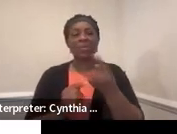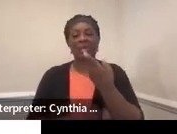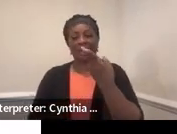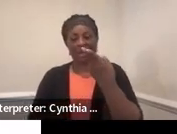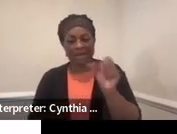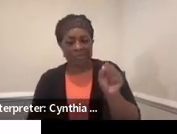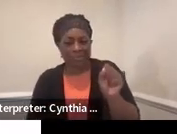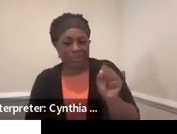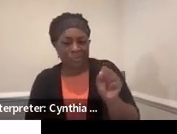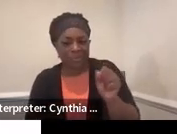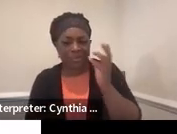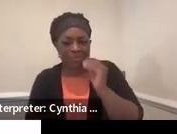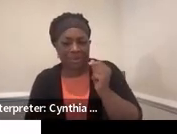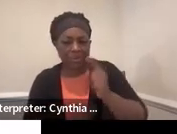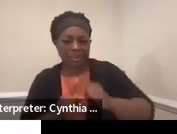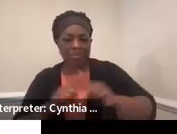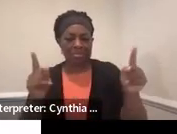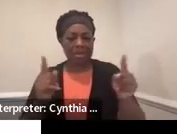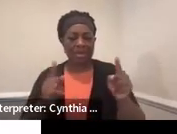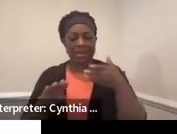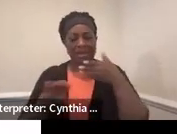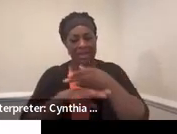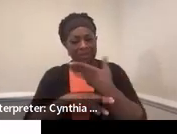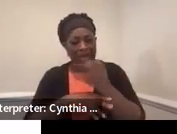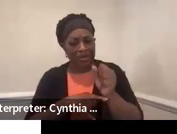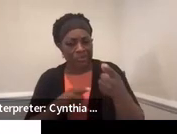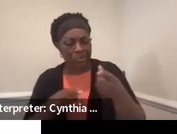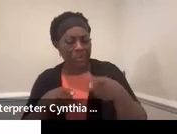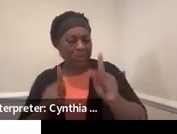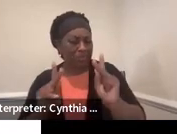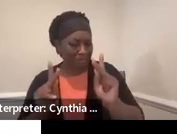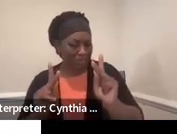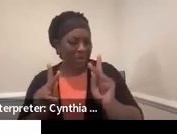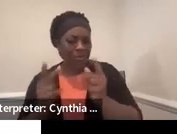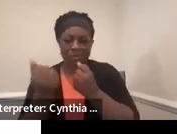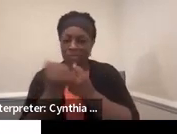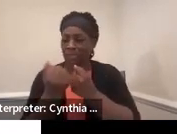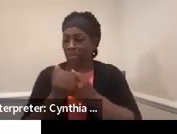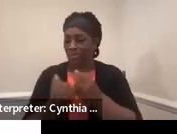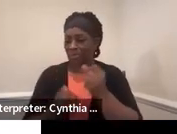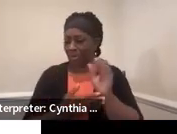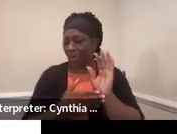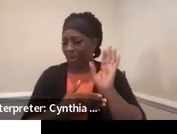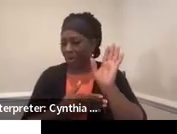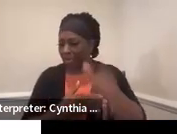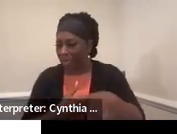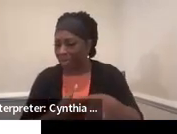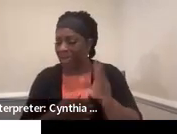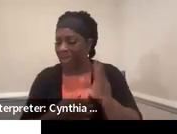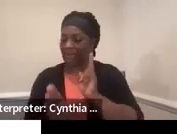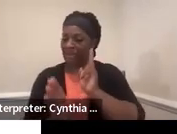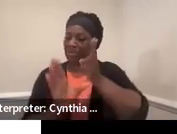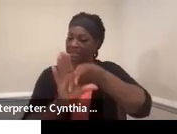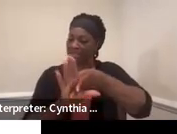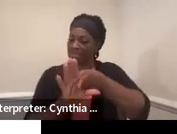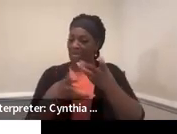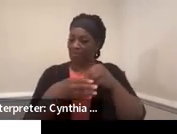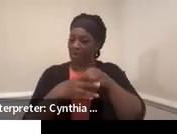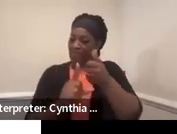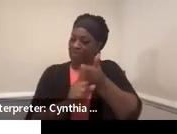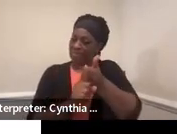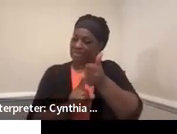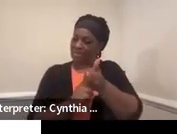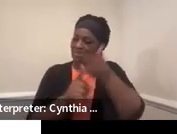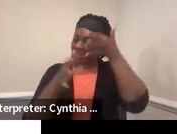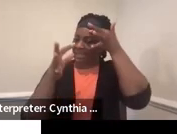school experience, but their post-secondary opportunities as well, if they participate in